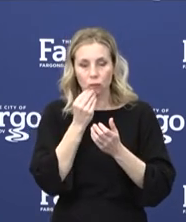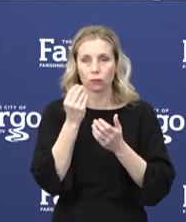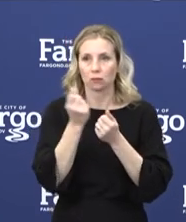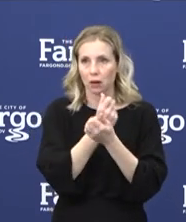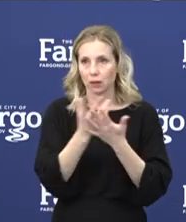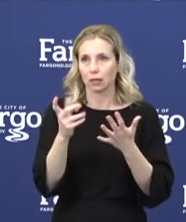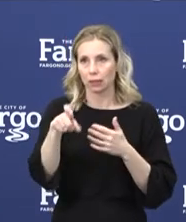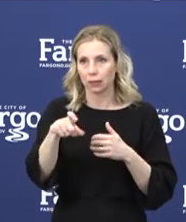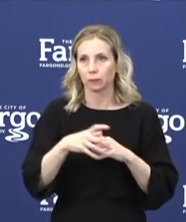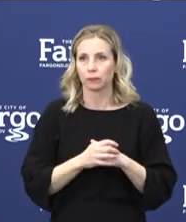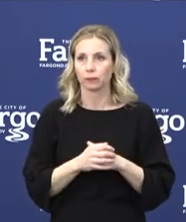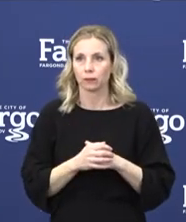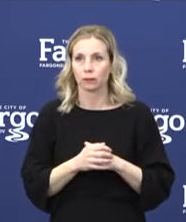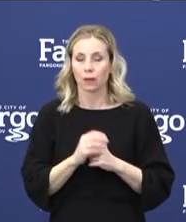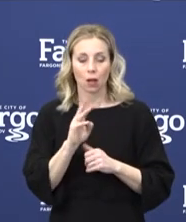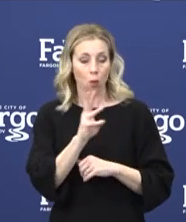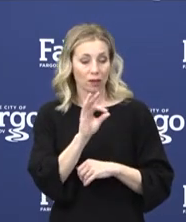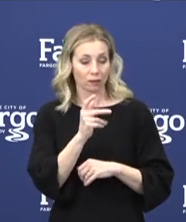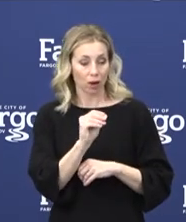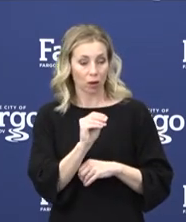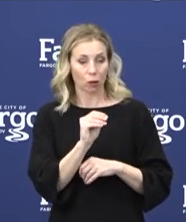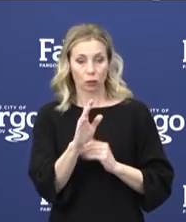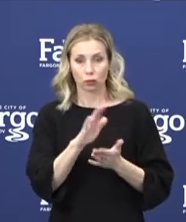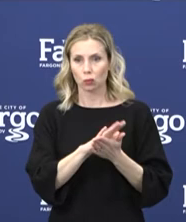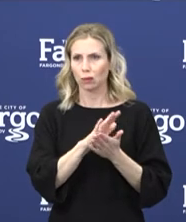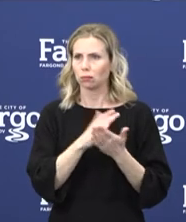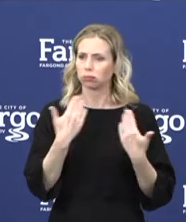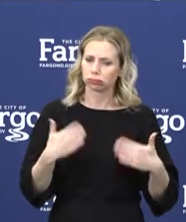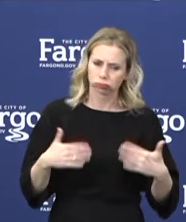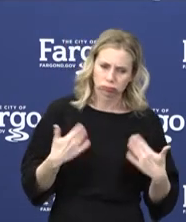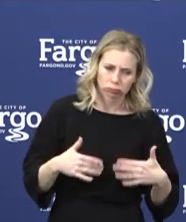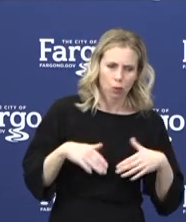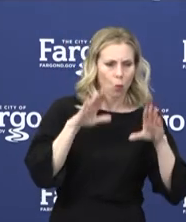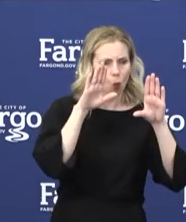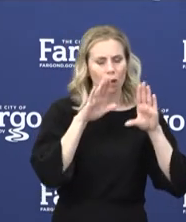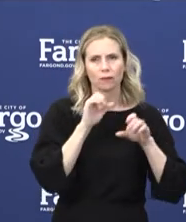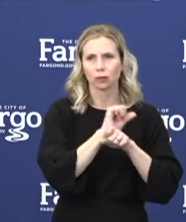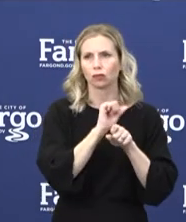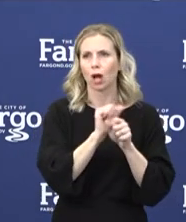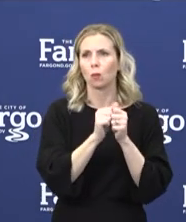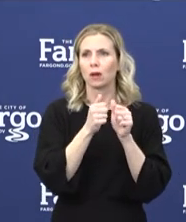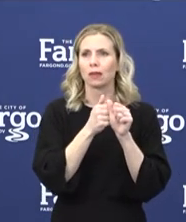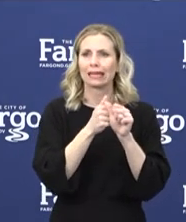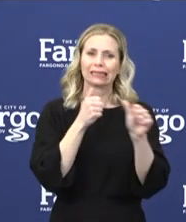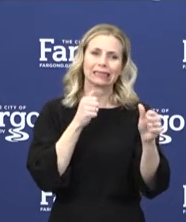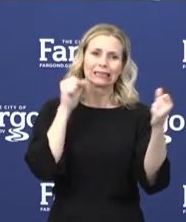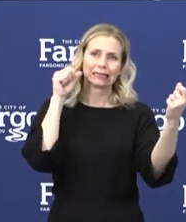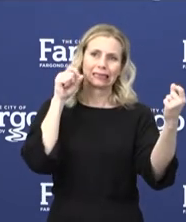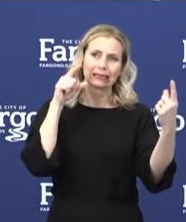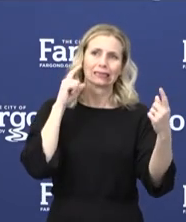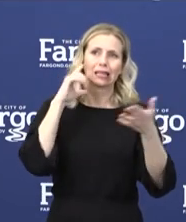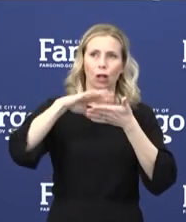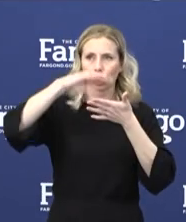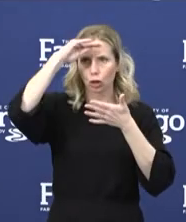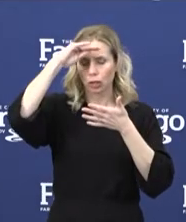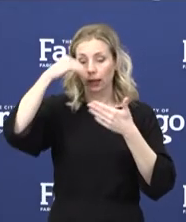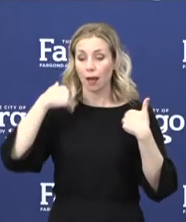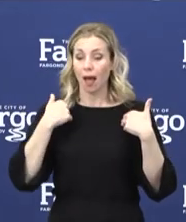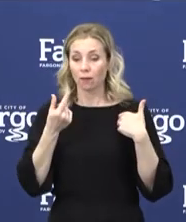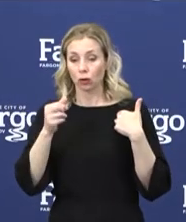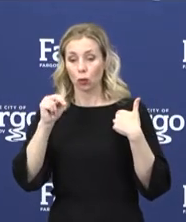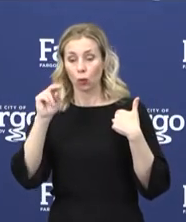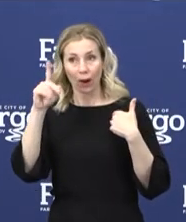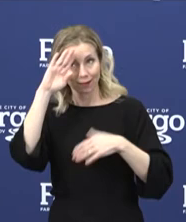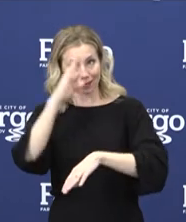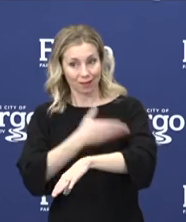The West Fargo public schools has done a marvelous job with this distance learning. I have grandsons that are in the school